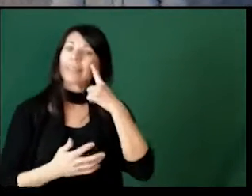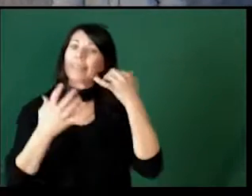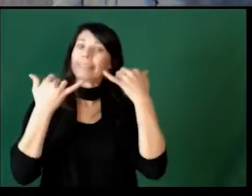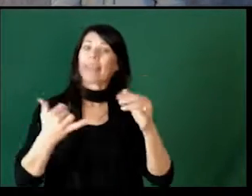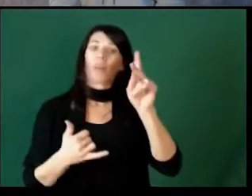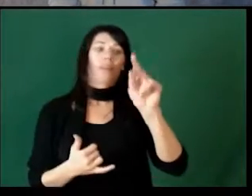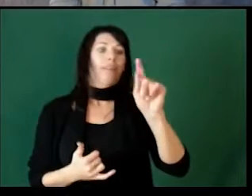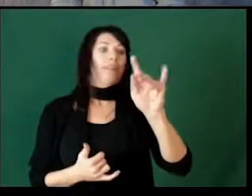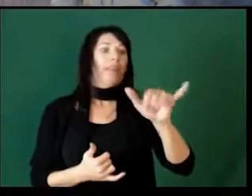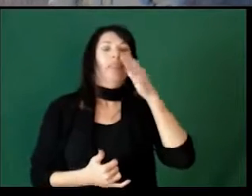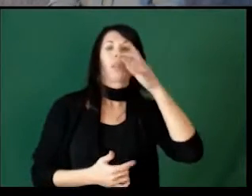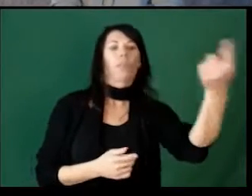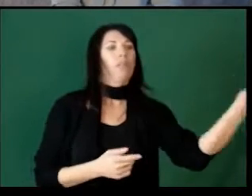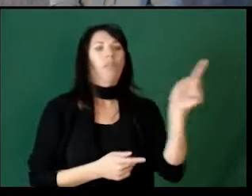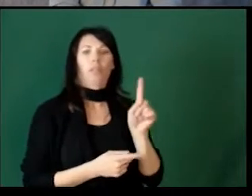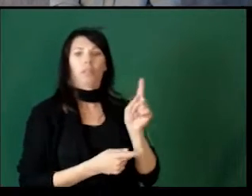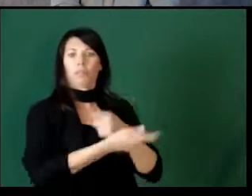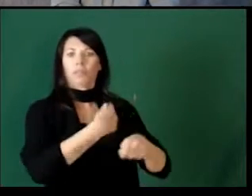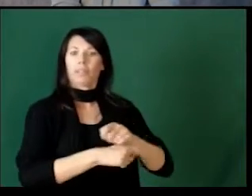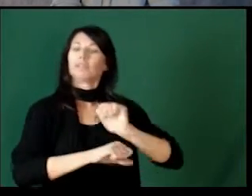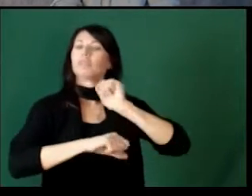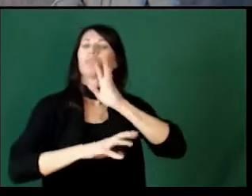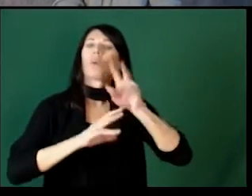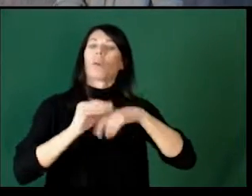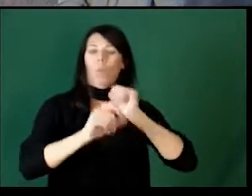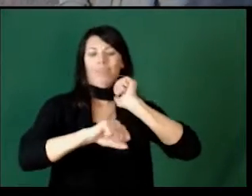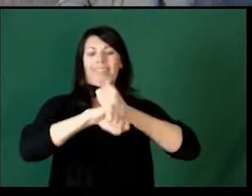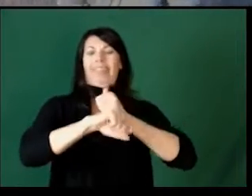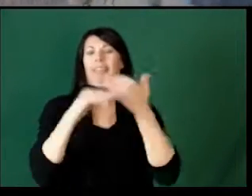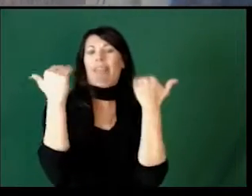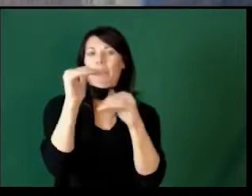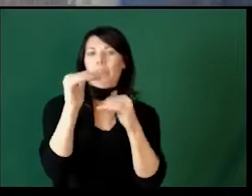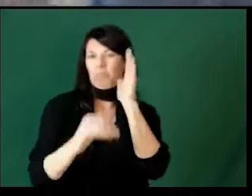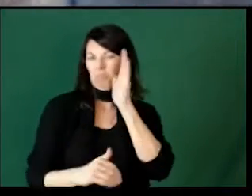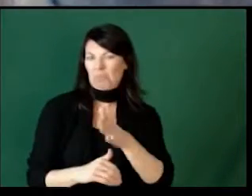Alright, I think at this time Kathy's going to come on and talk a little bit about setting limits.